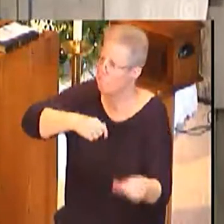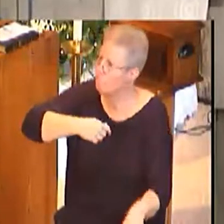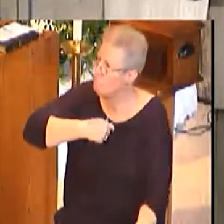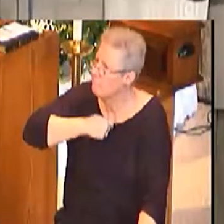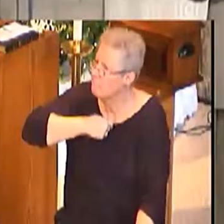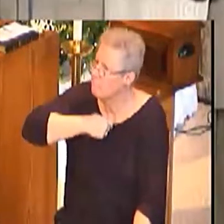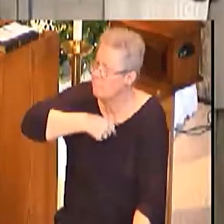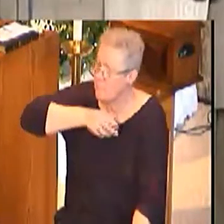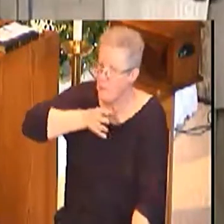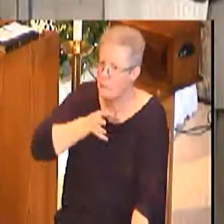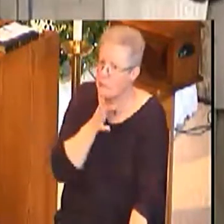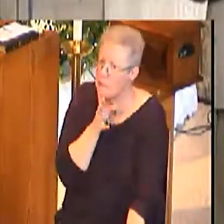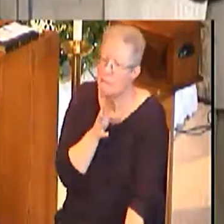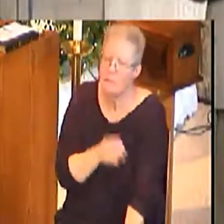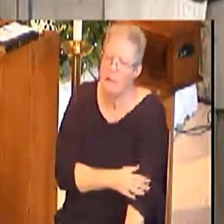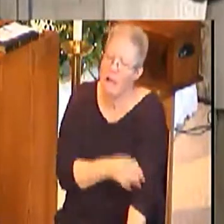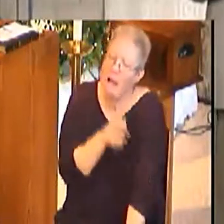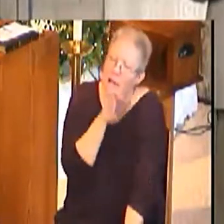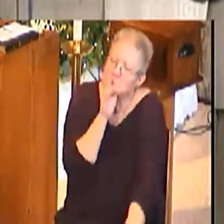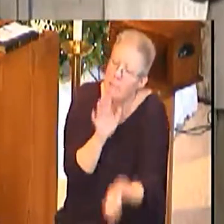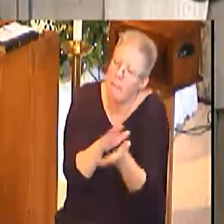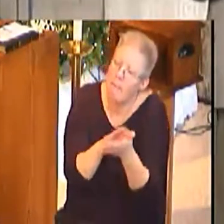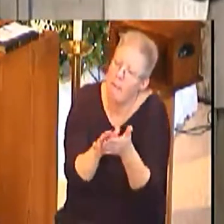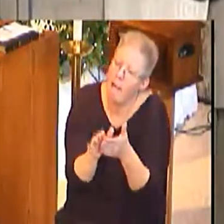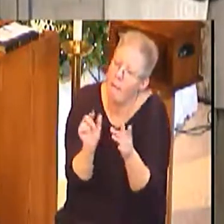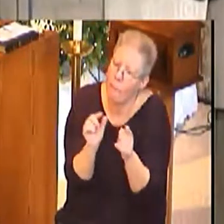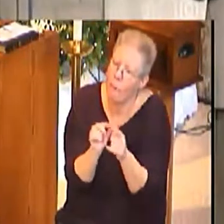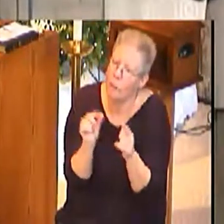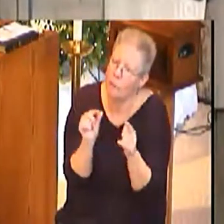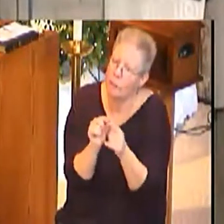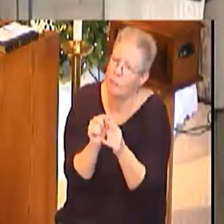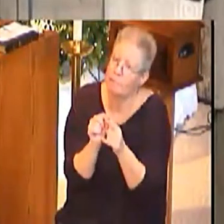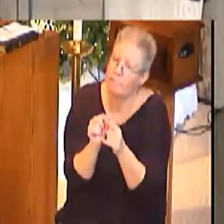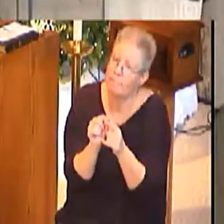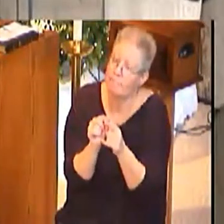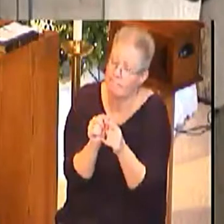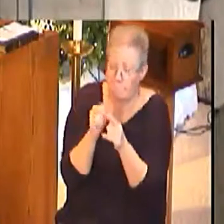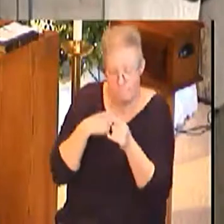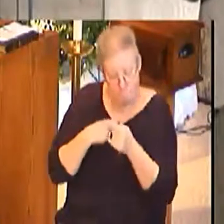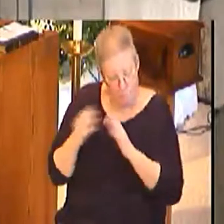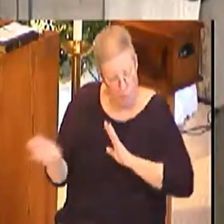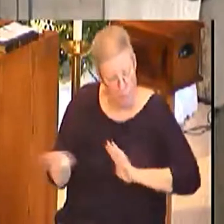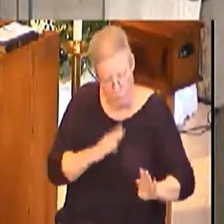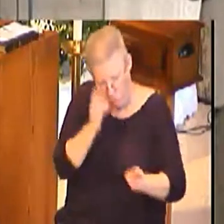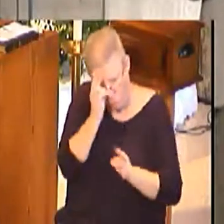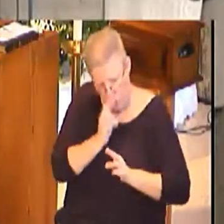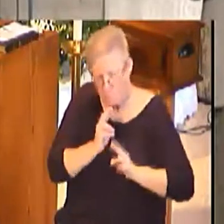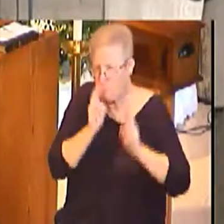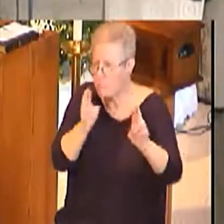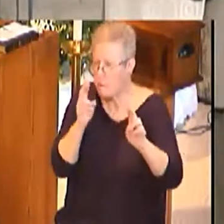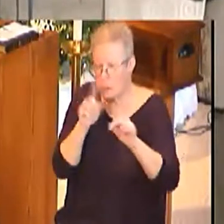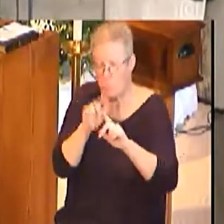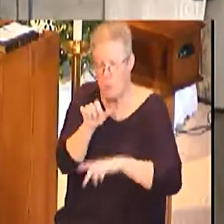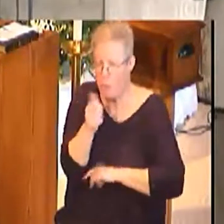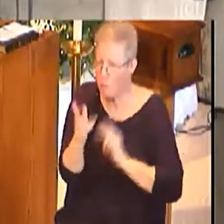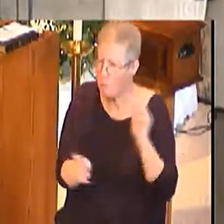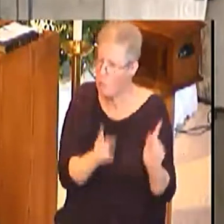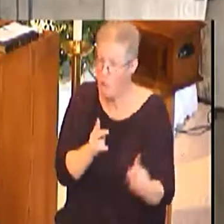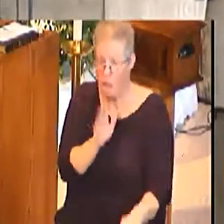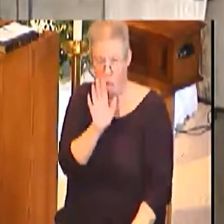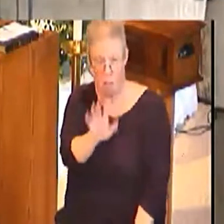words of kindness, and act respectfully toward others whose views